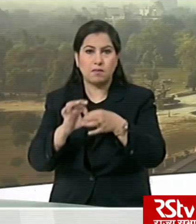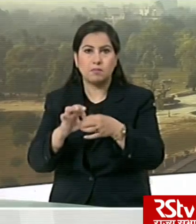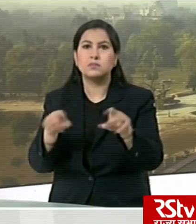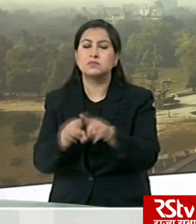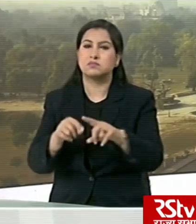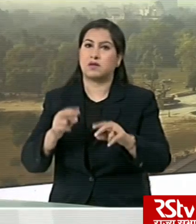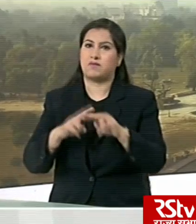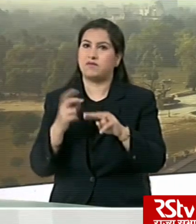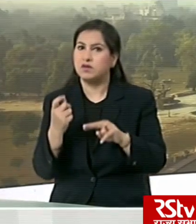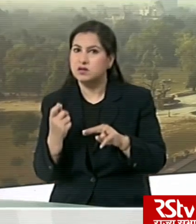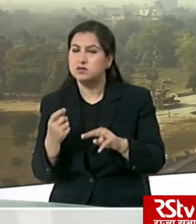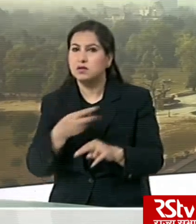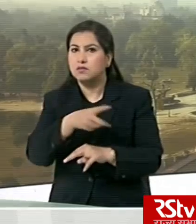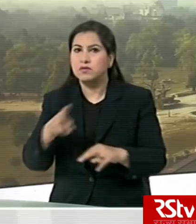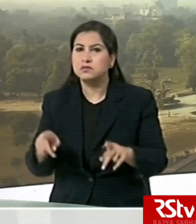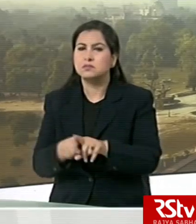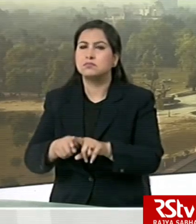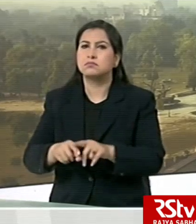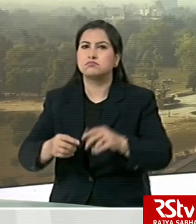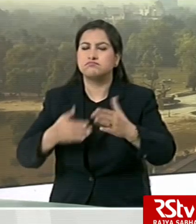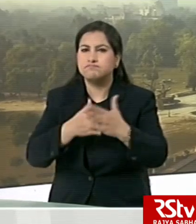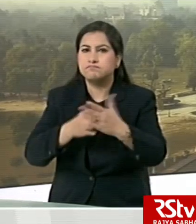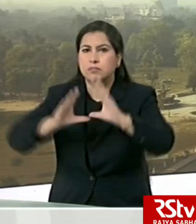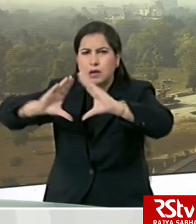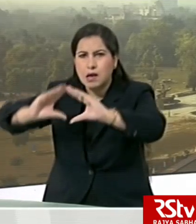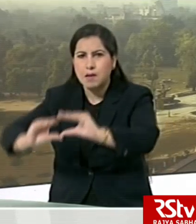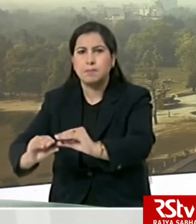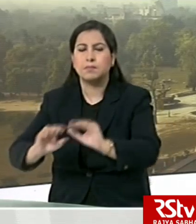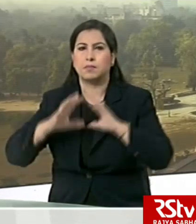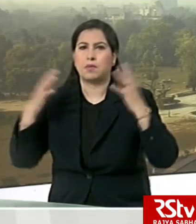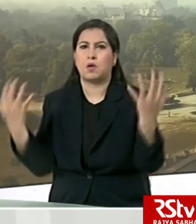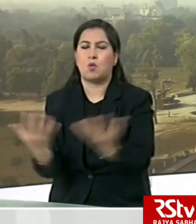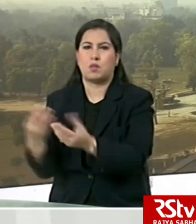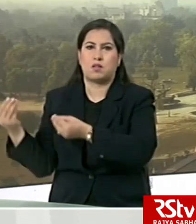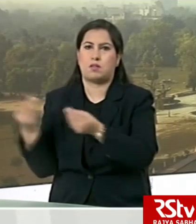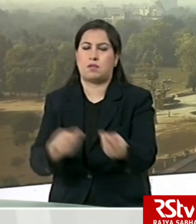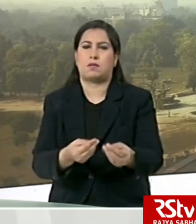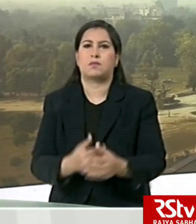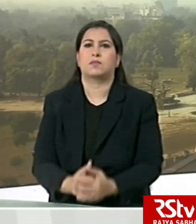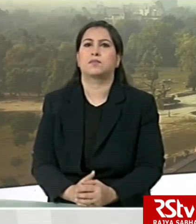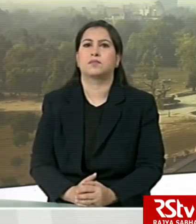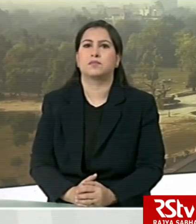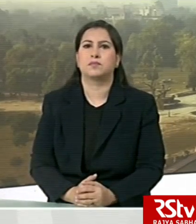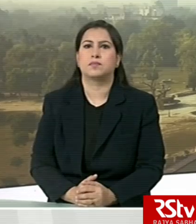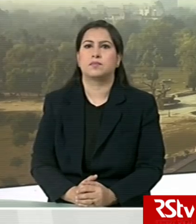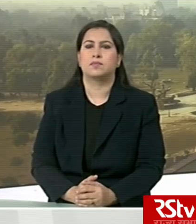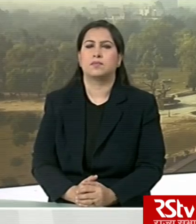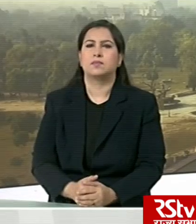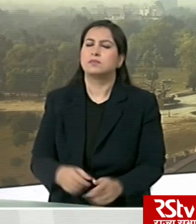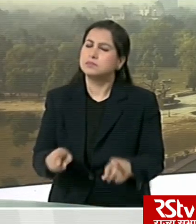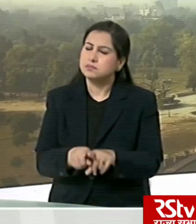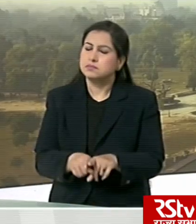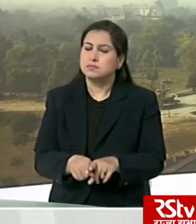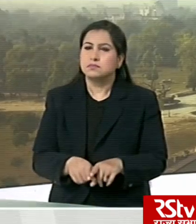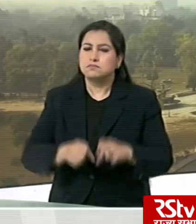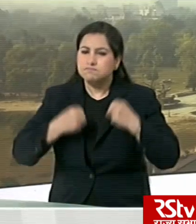and financial measures and minimizing disruption to the global supply chain. And also,